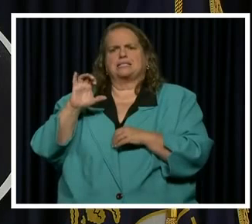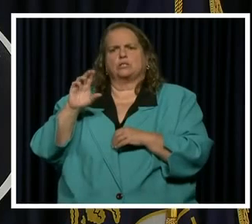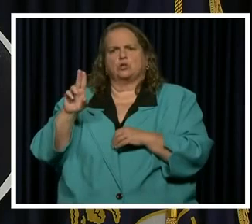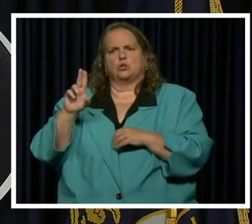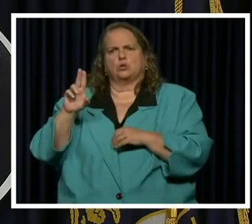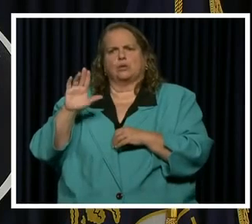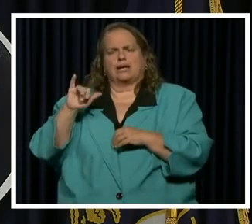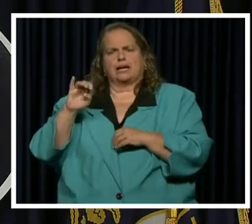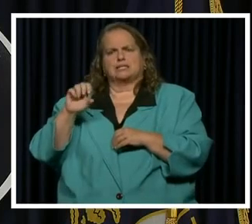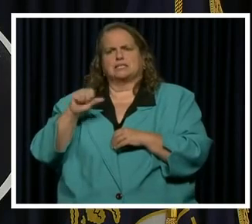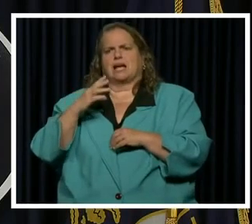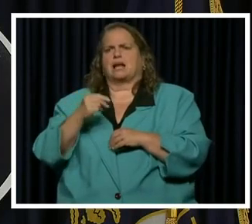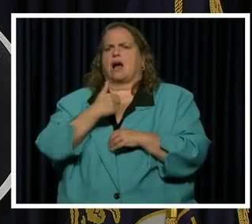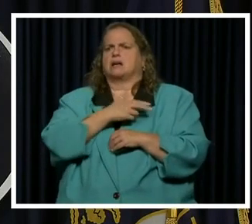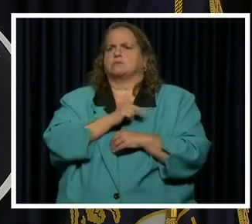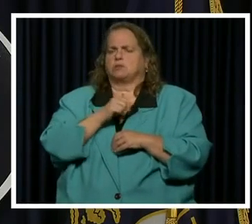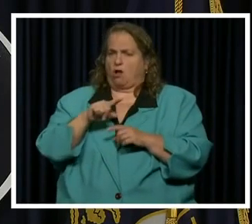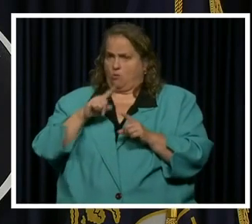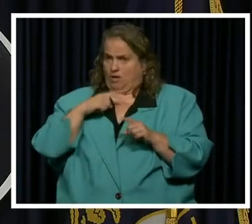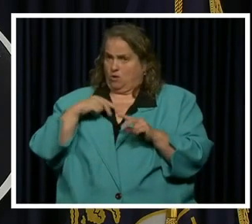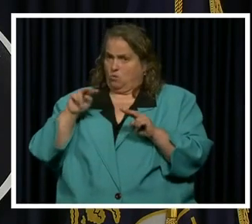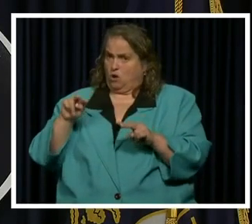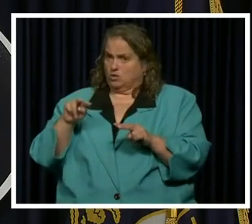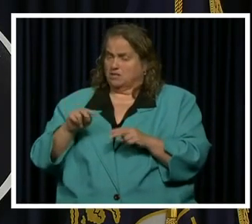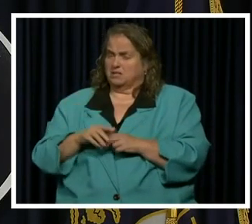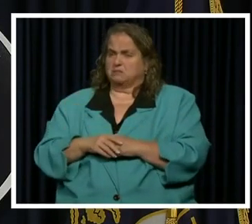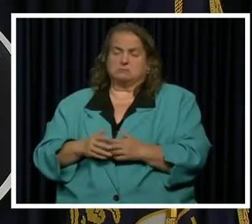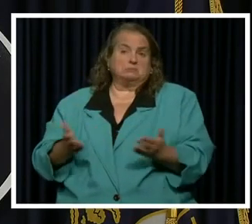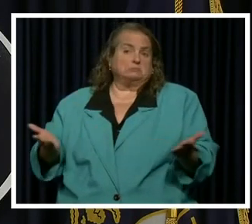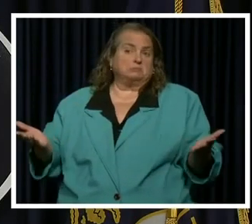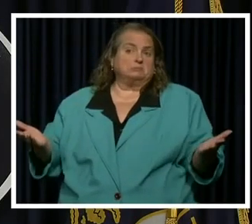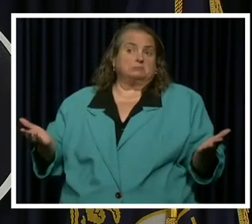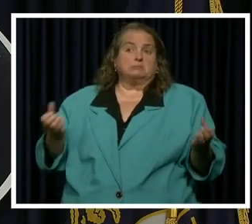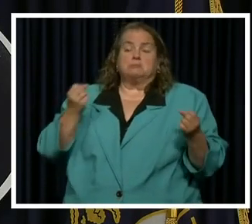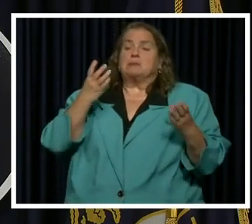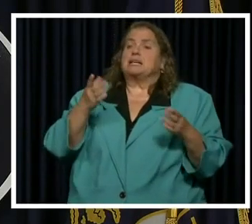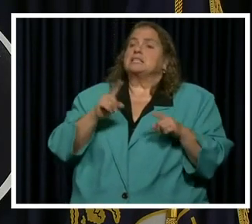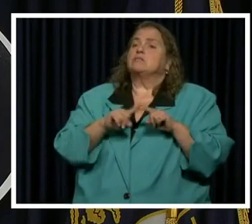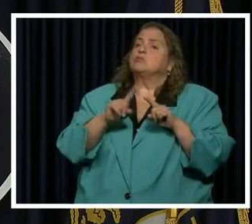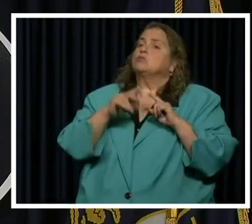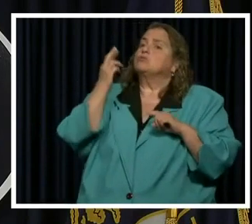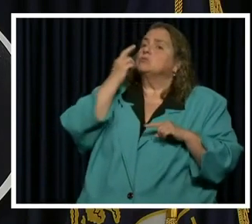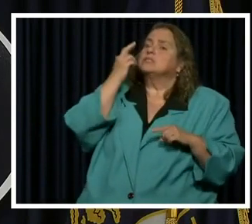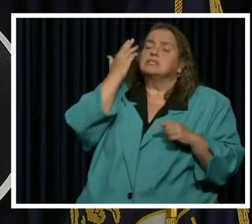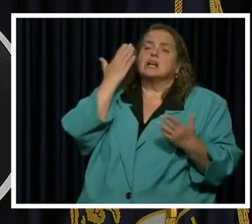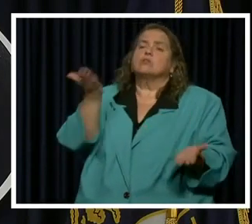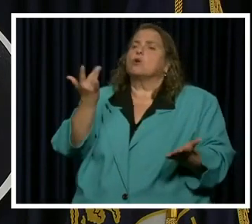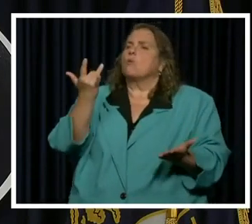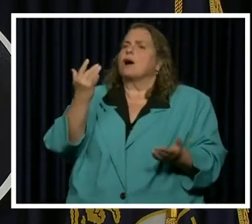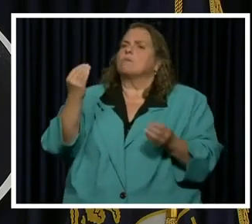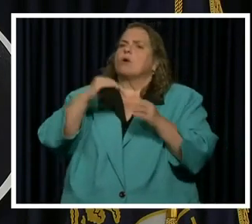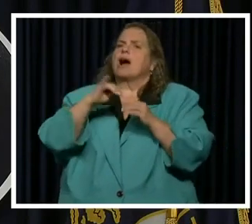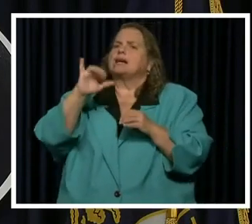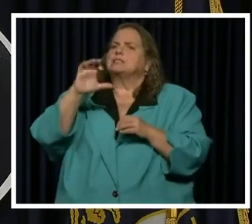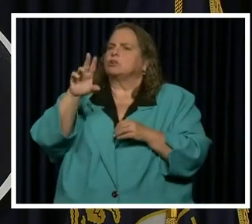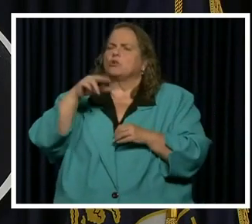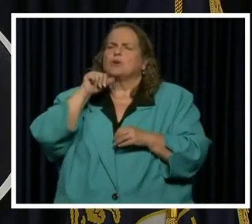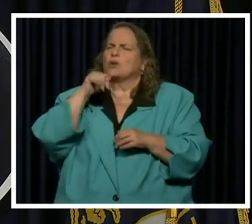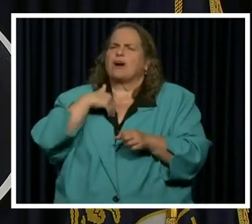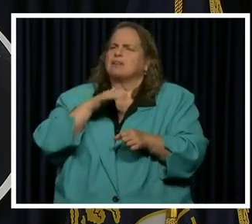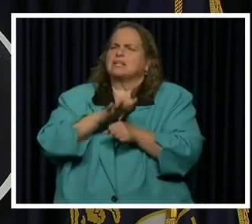hospitalizations? Are we watching them? You know, it could be for a number of different reasons. We don't have enough data